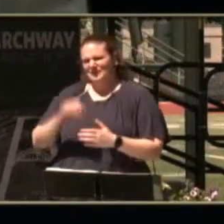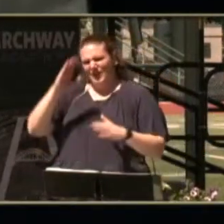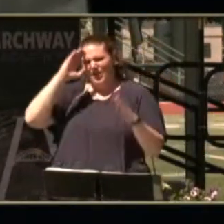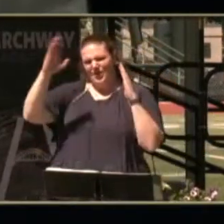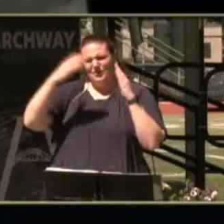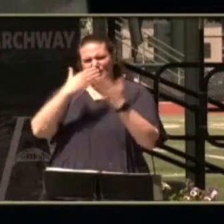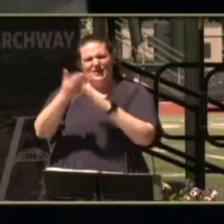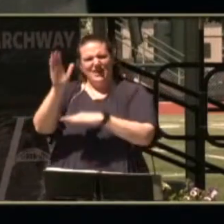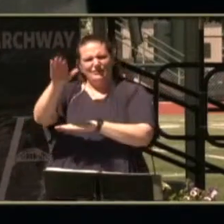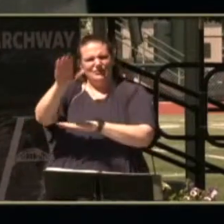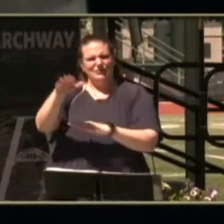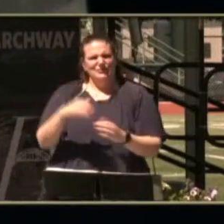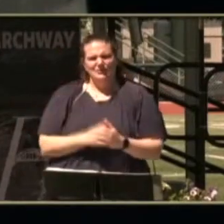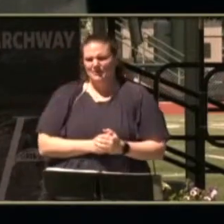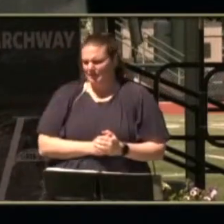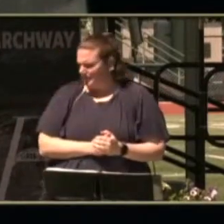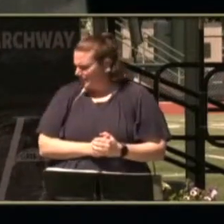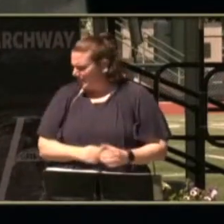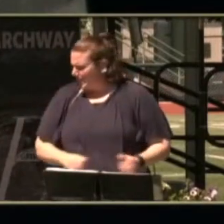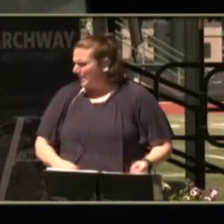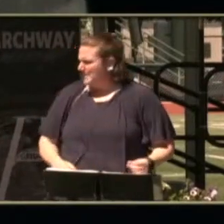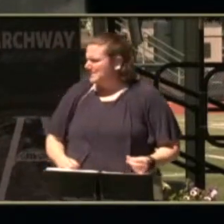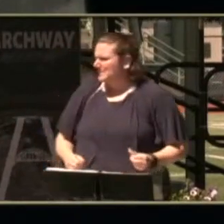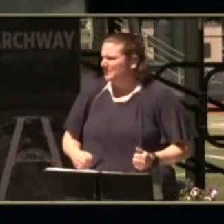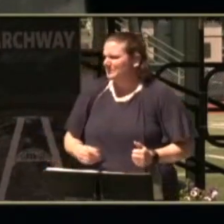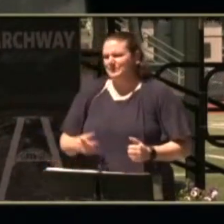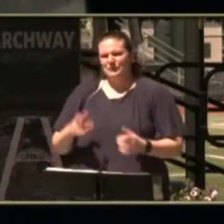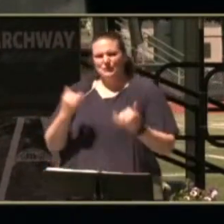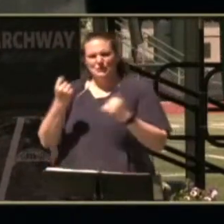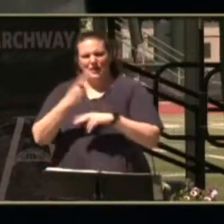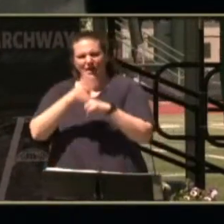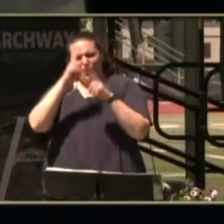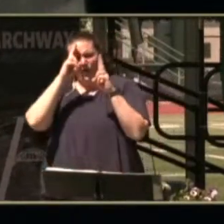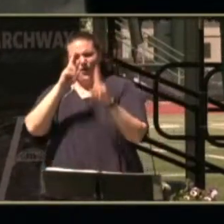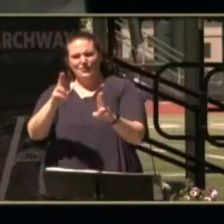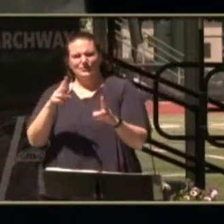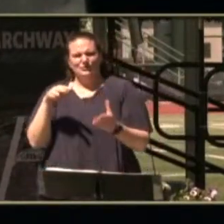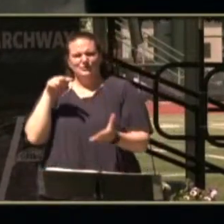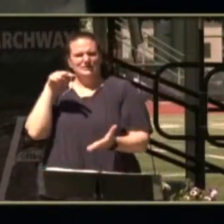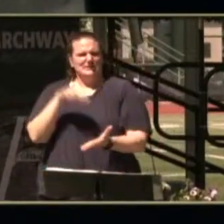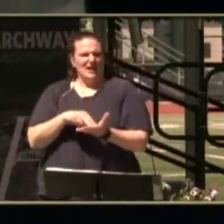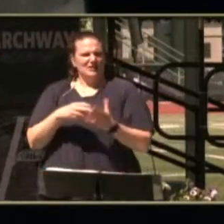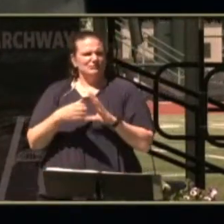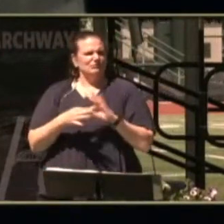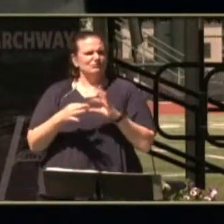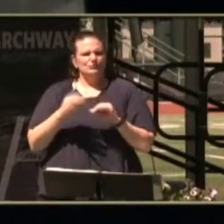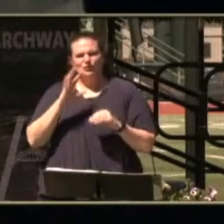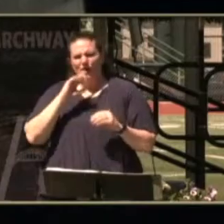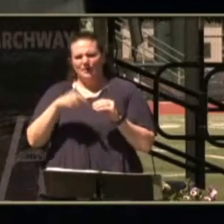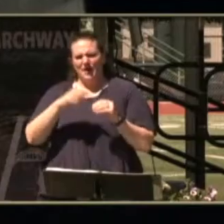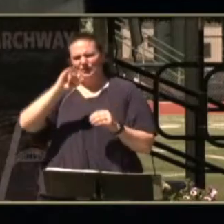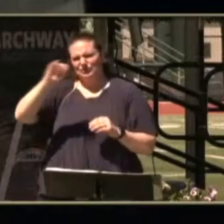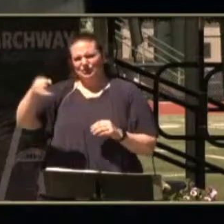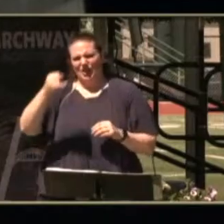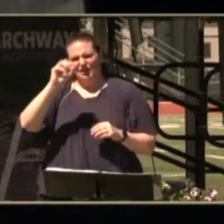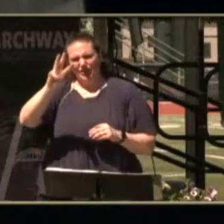and good afternoon i have the honor to be standing up here to talk about jw